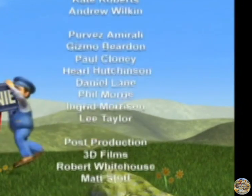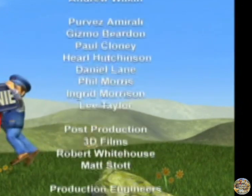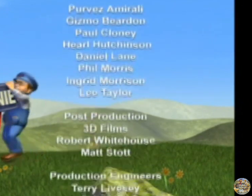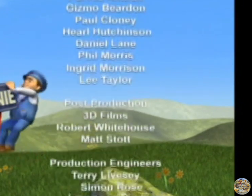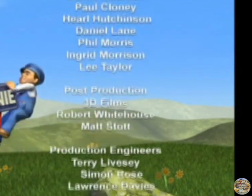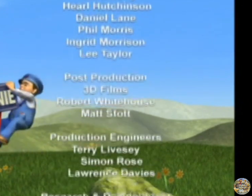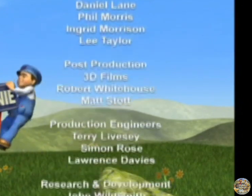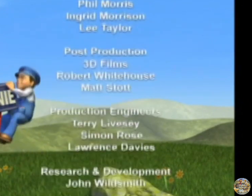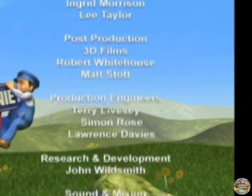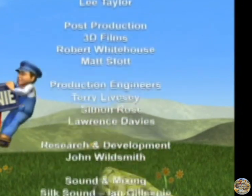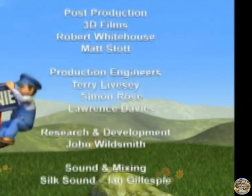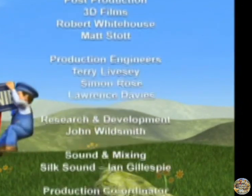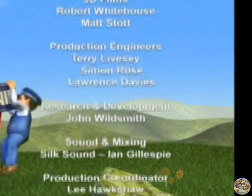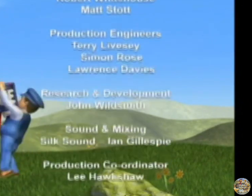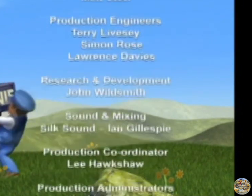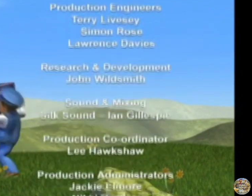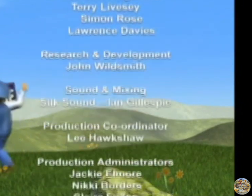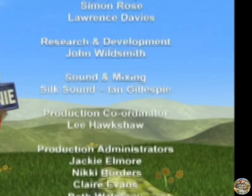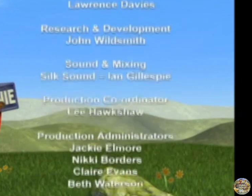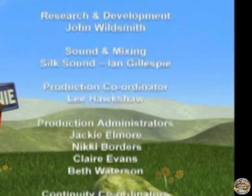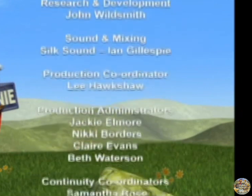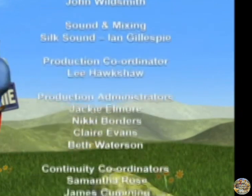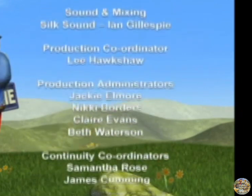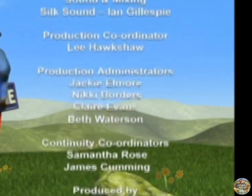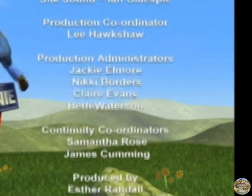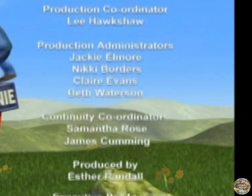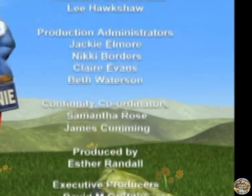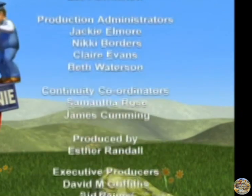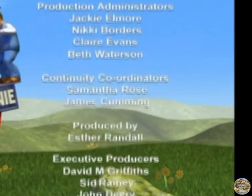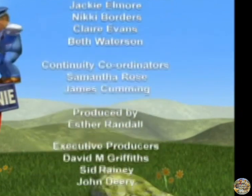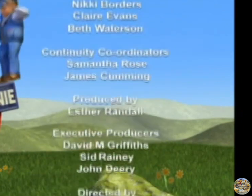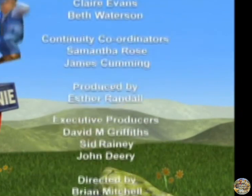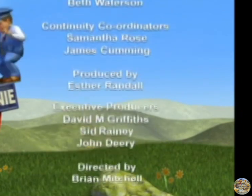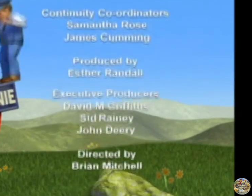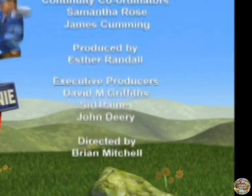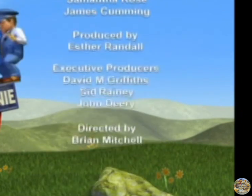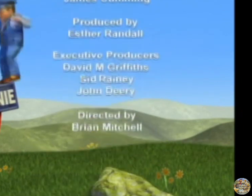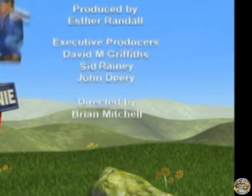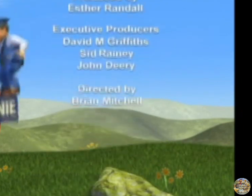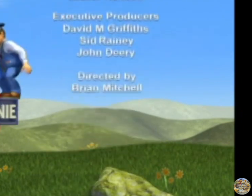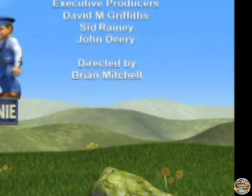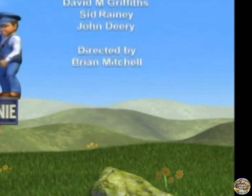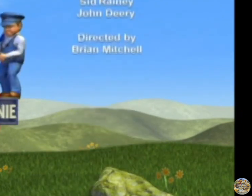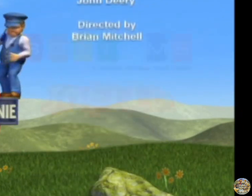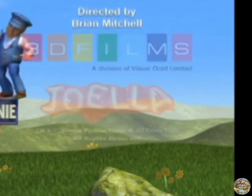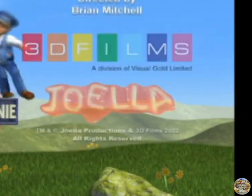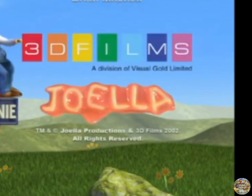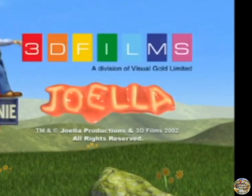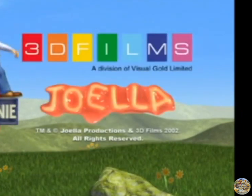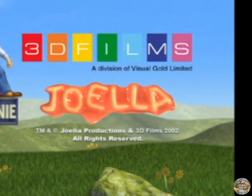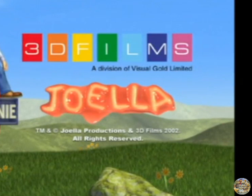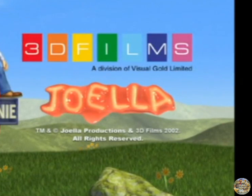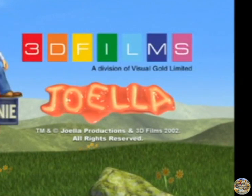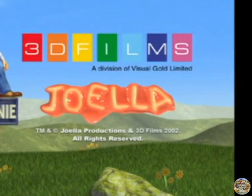The important sound It's the important sound The